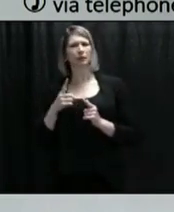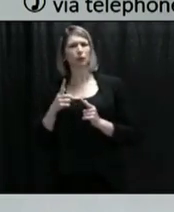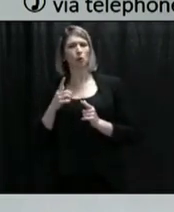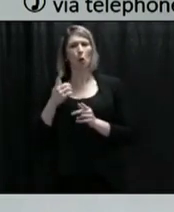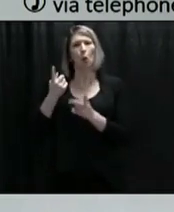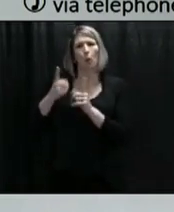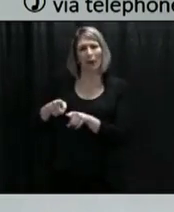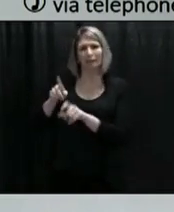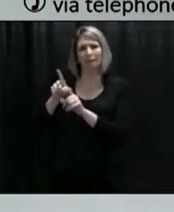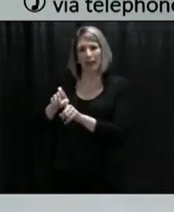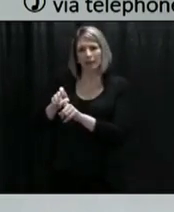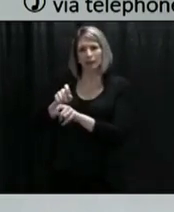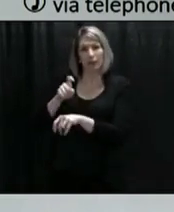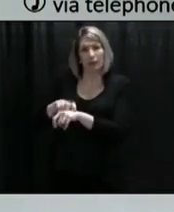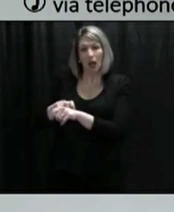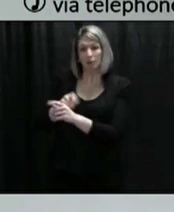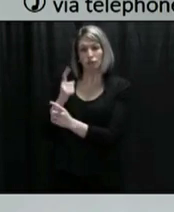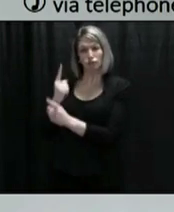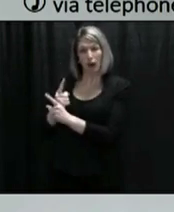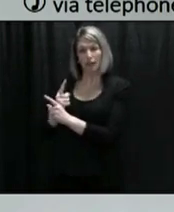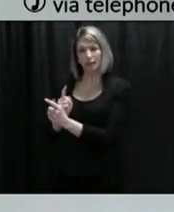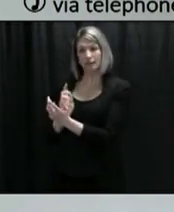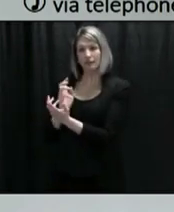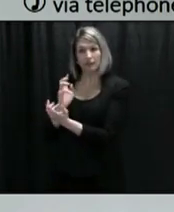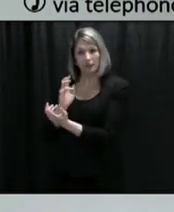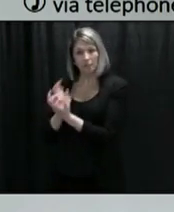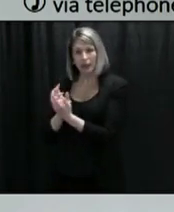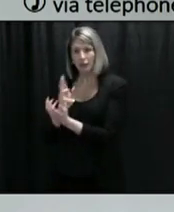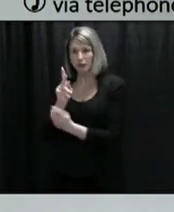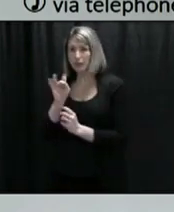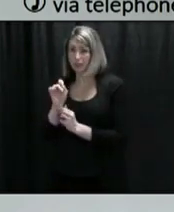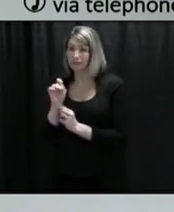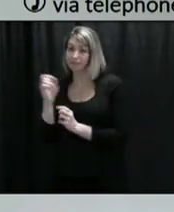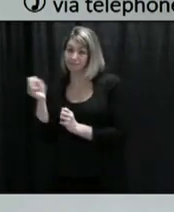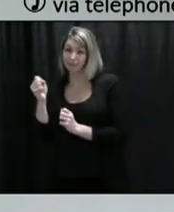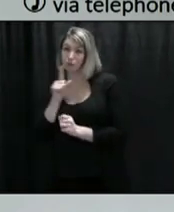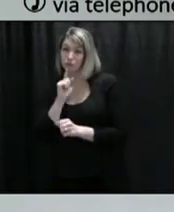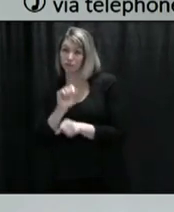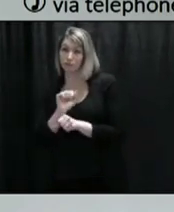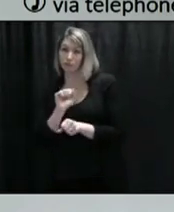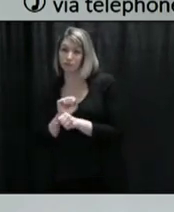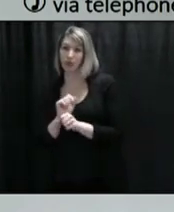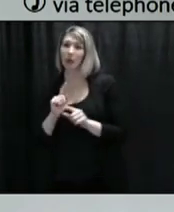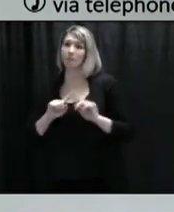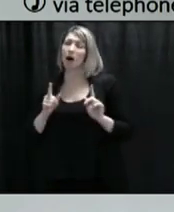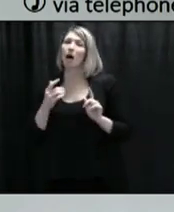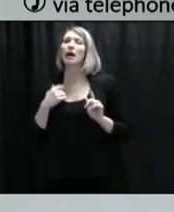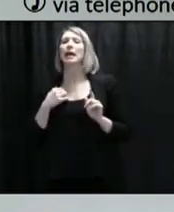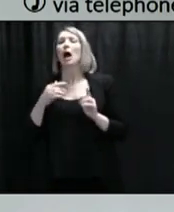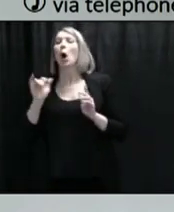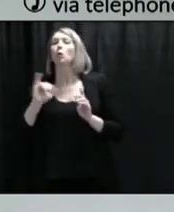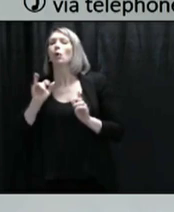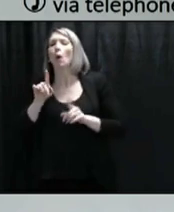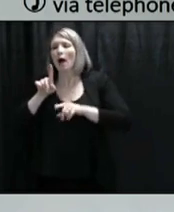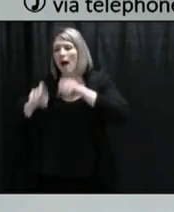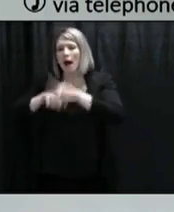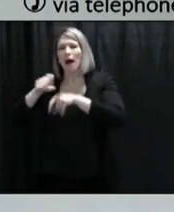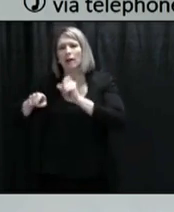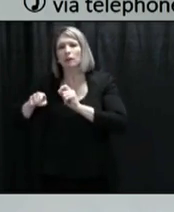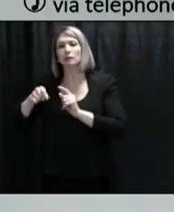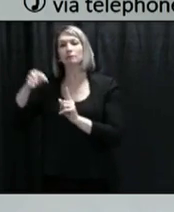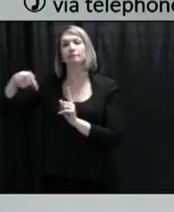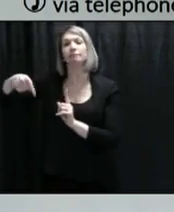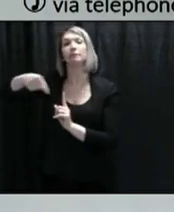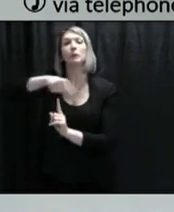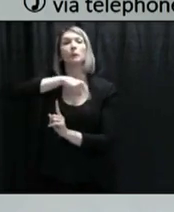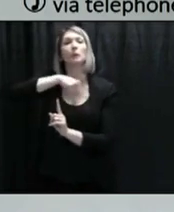days after the last known contact with the case. And that will wait out the